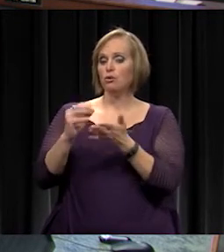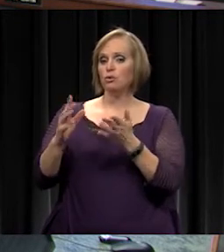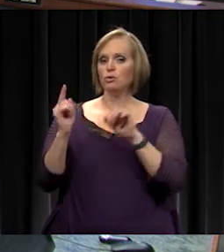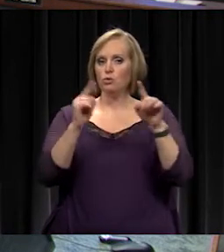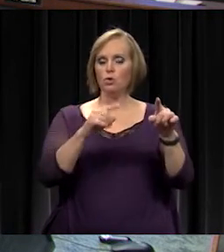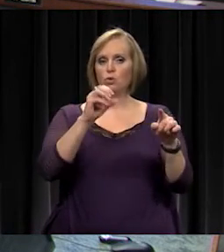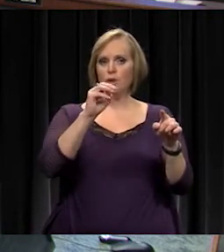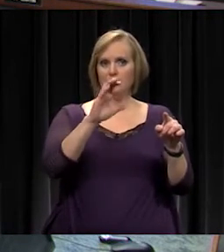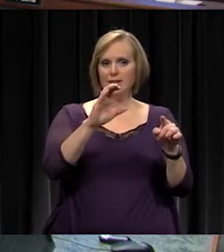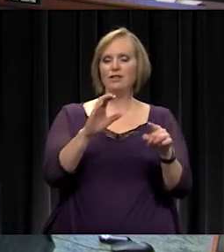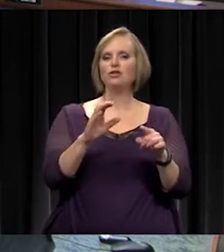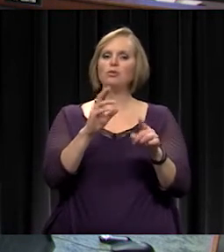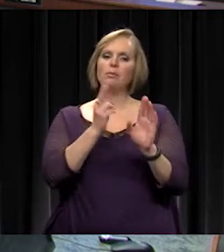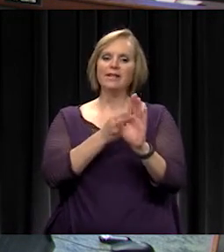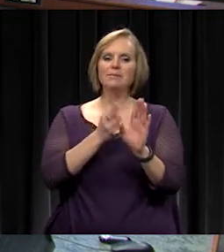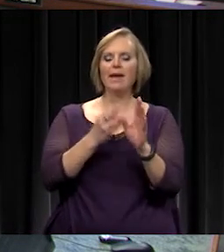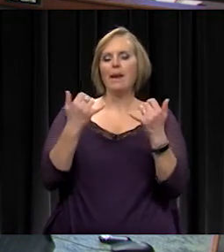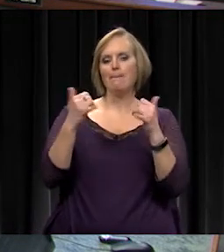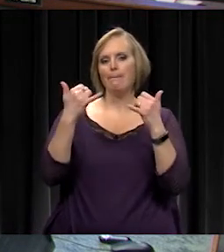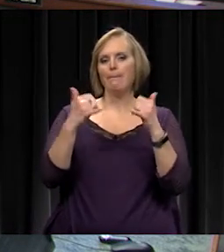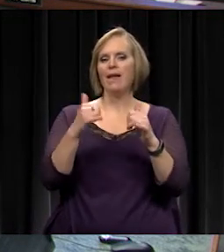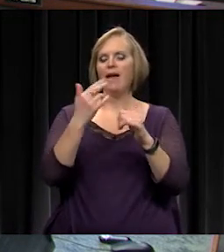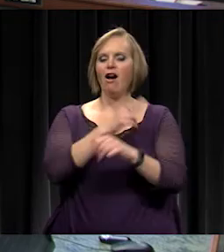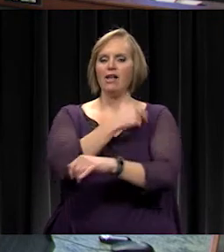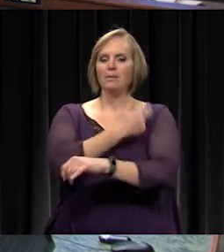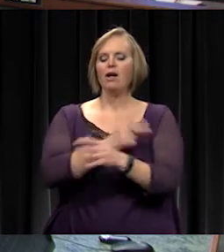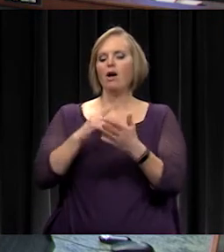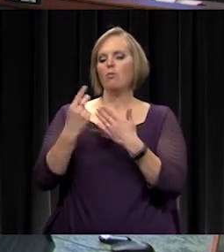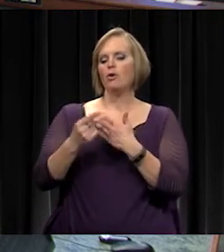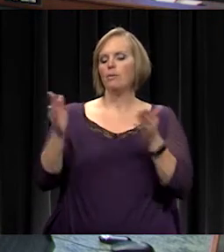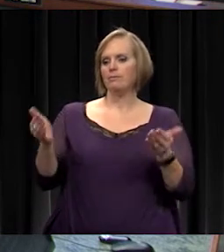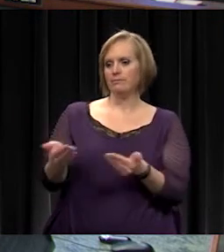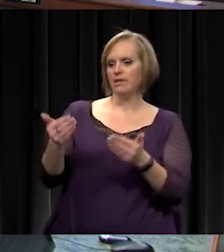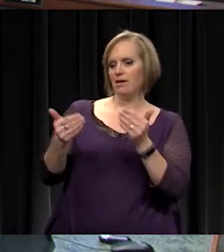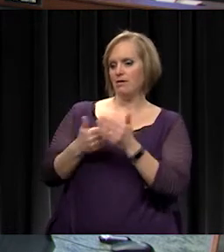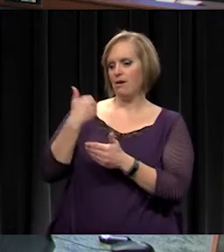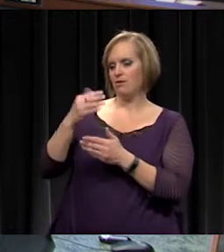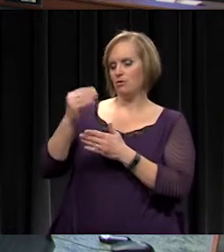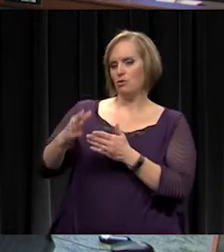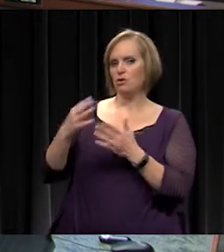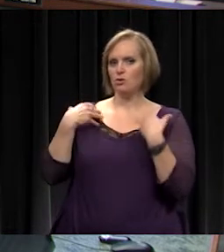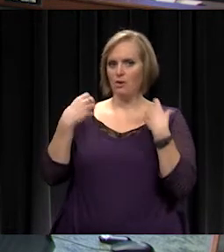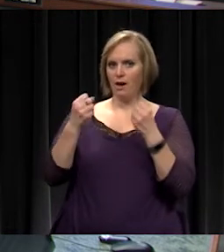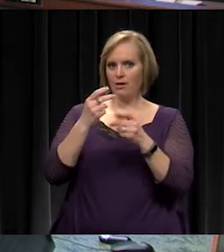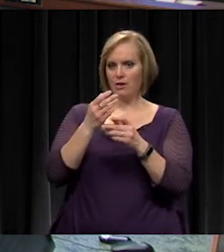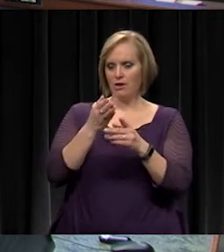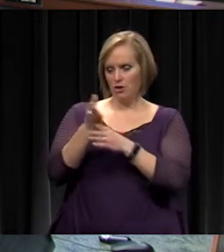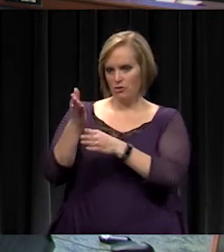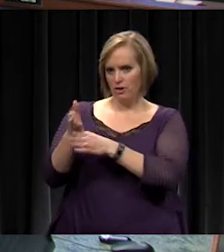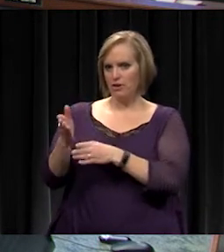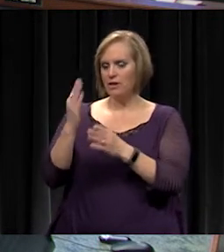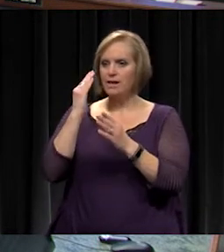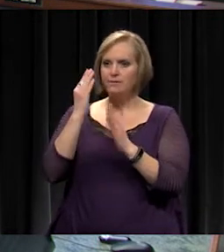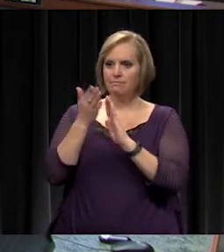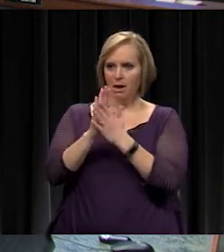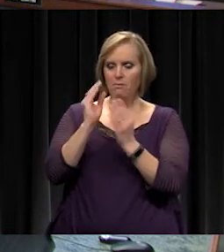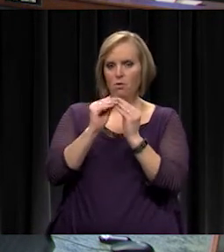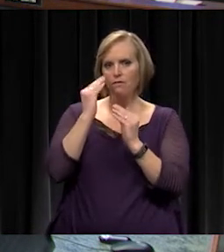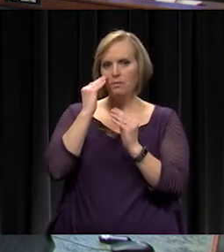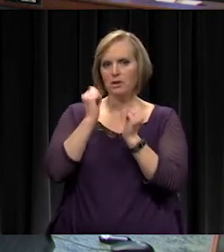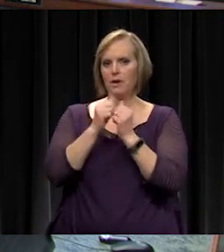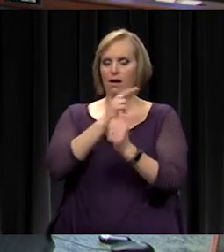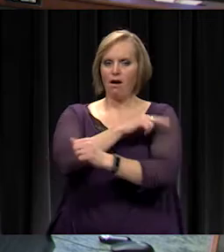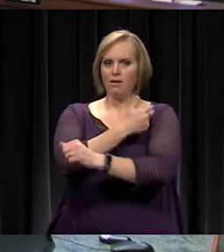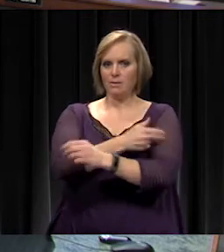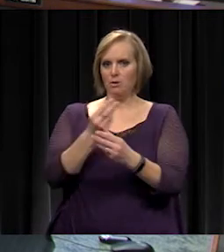participate and play hospital, a program designed to introduce young students to health careers and to help familiarize them with hospital providers. These are just